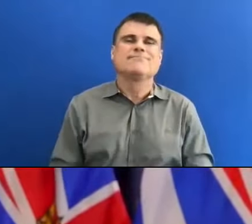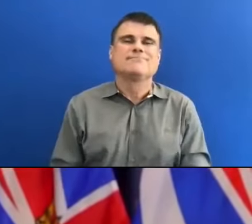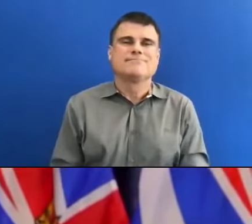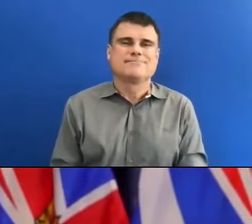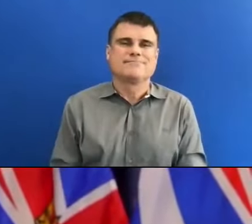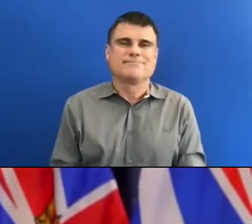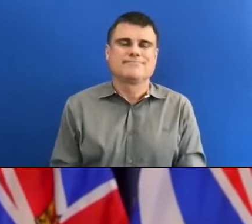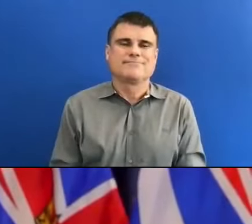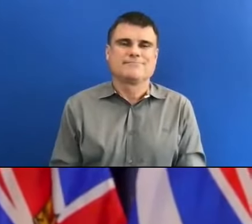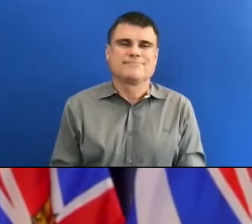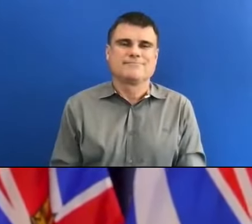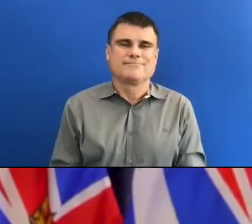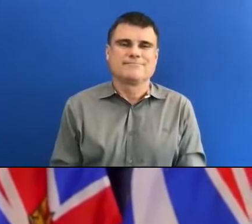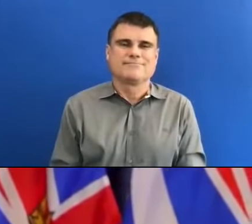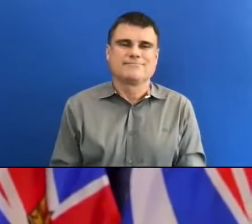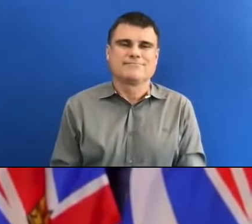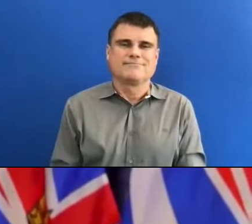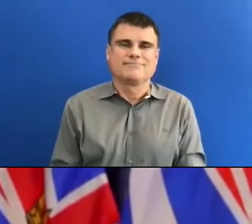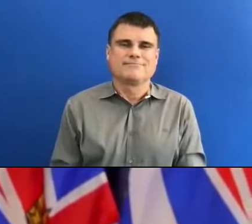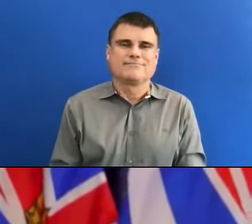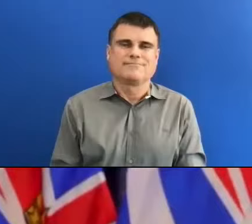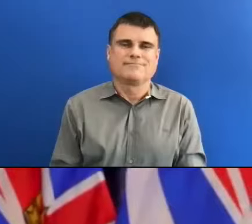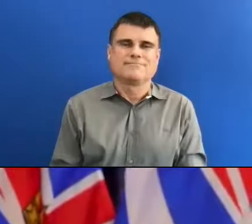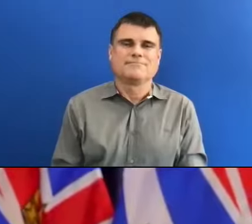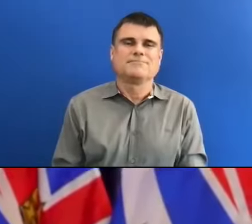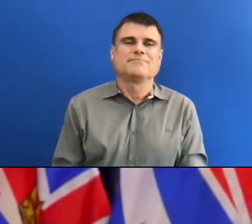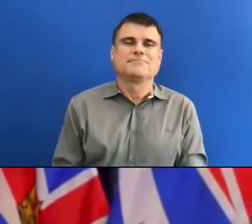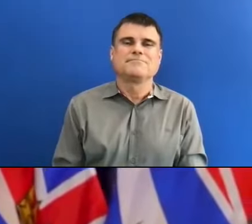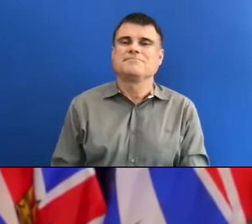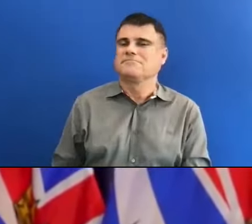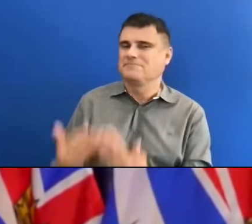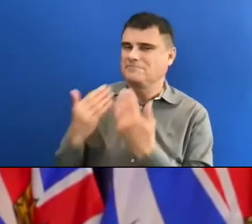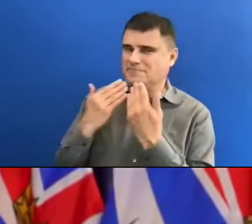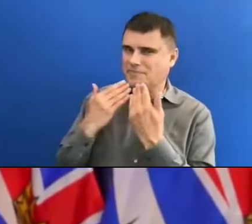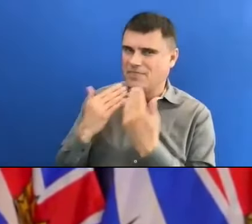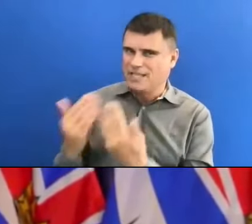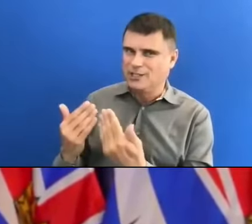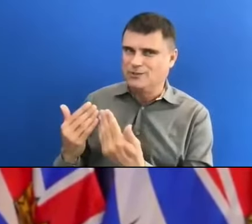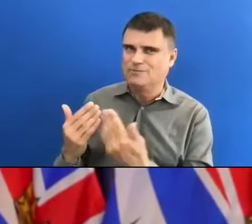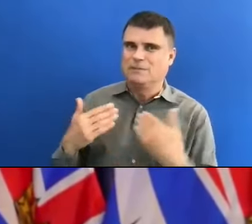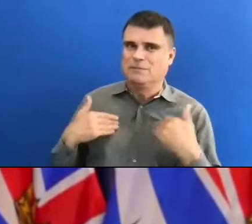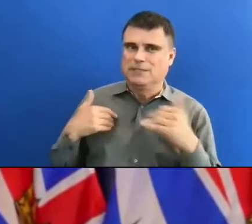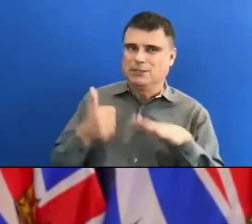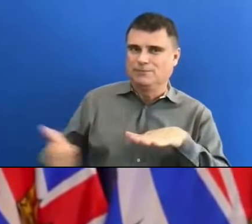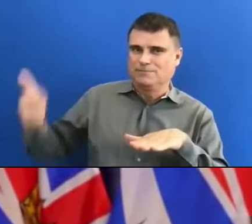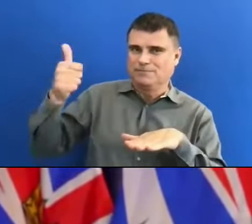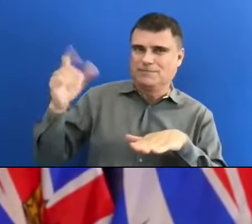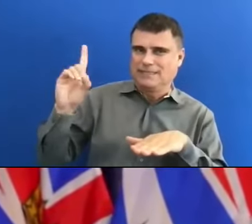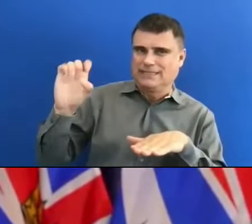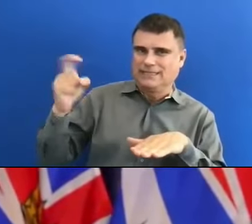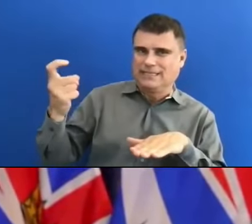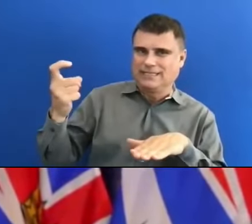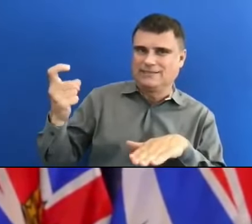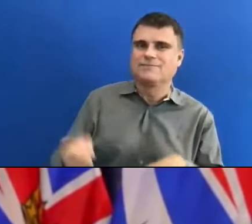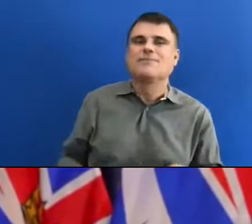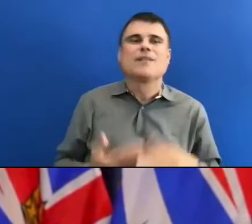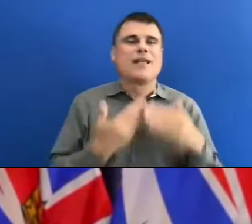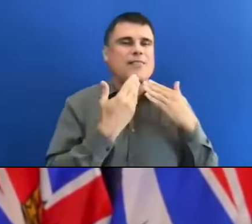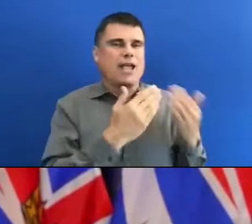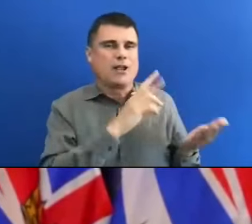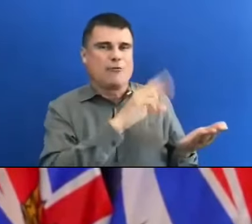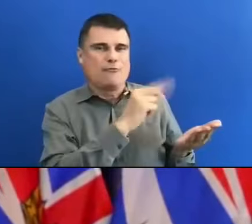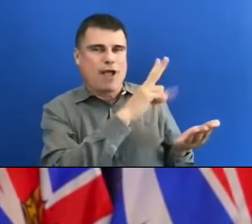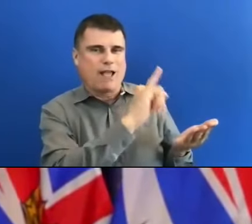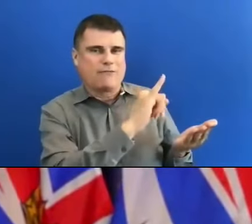Well, you, Adrian. Thank you, Ravi, and thank you, Dr. Henry. It has been an extraordinary time, and I think, although